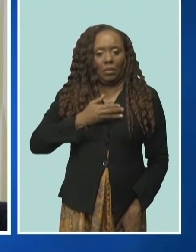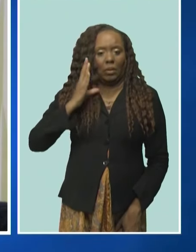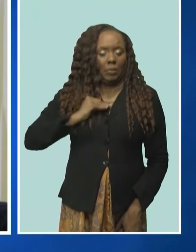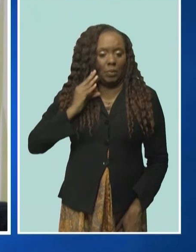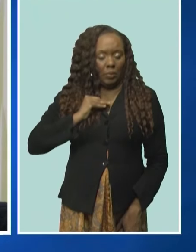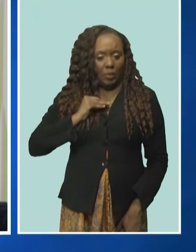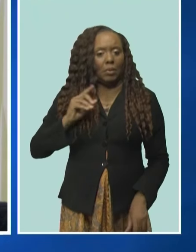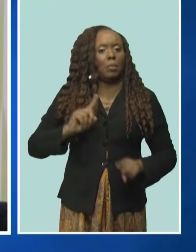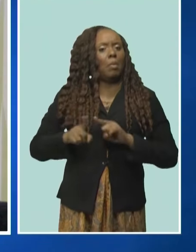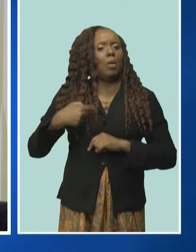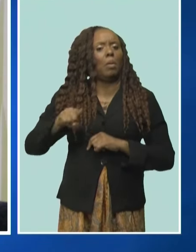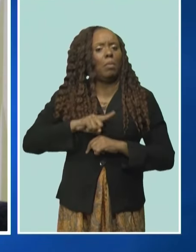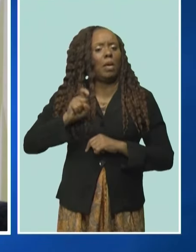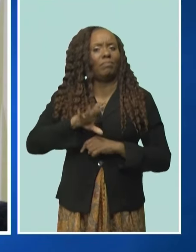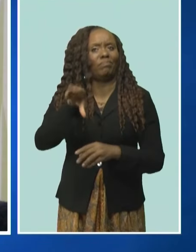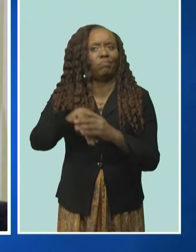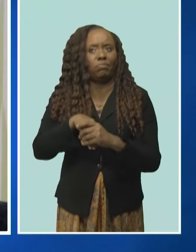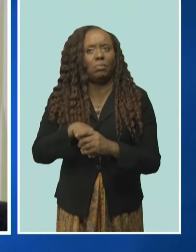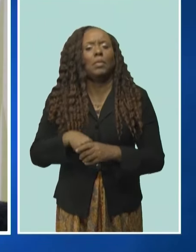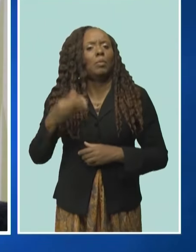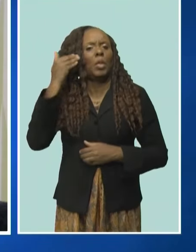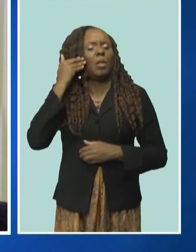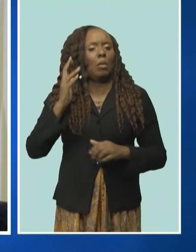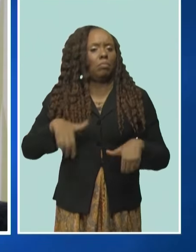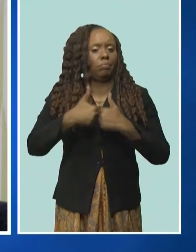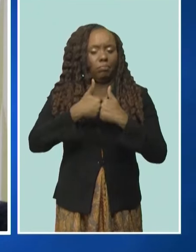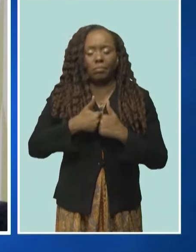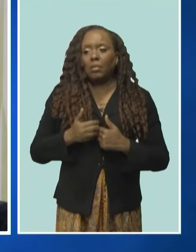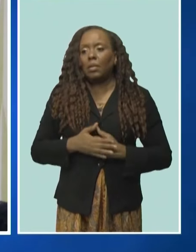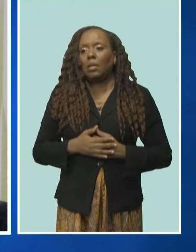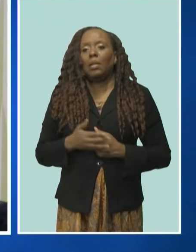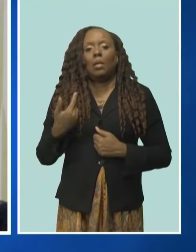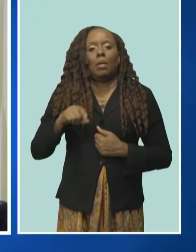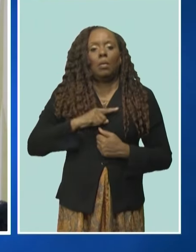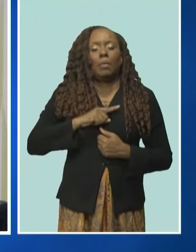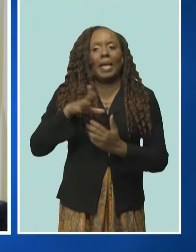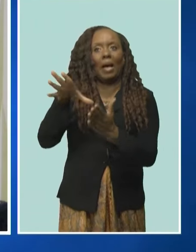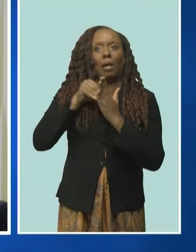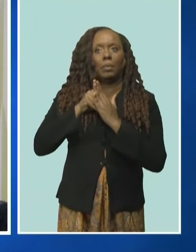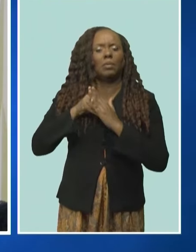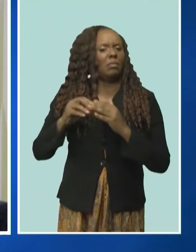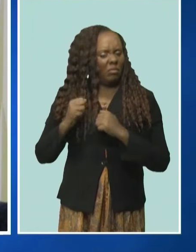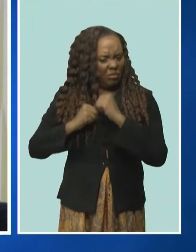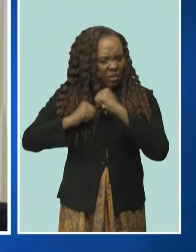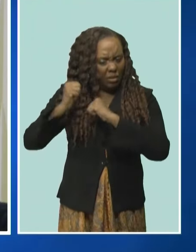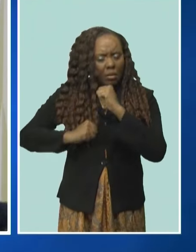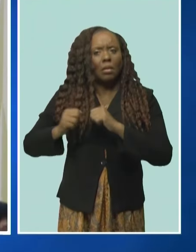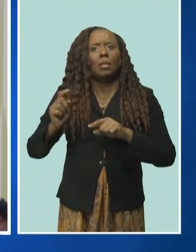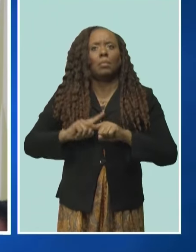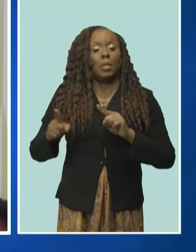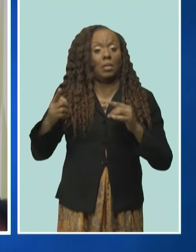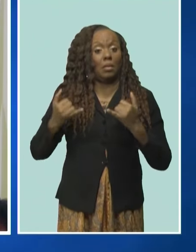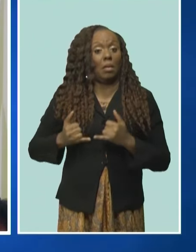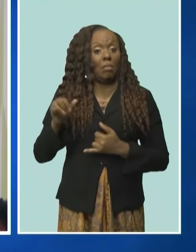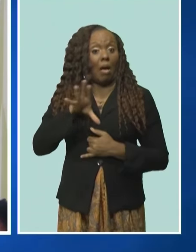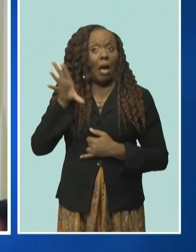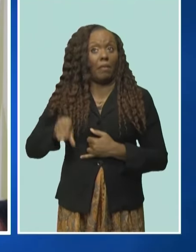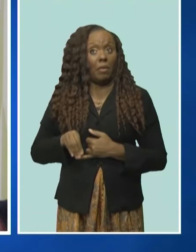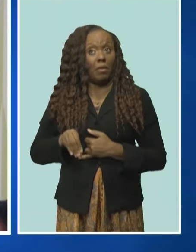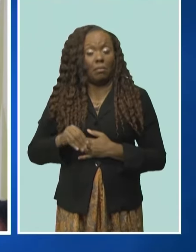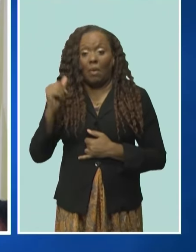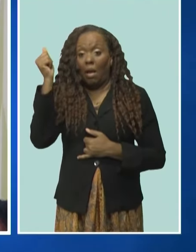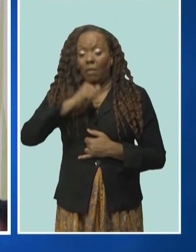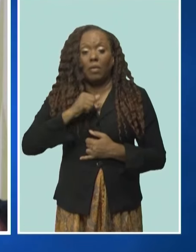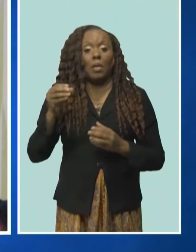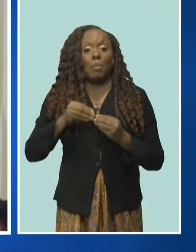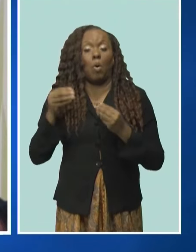it, and we know the challenges that it presents to us as takers of that structure. But as Africa opens up further, with the